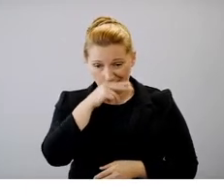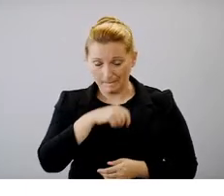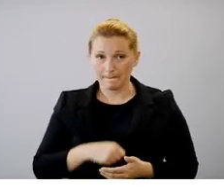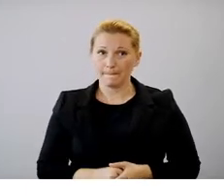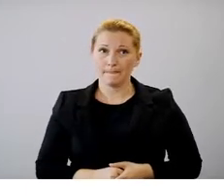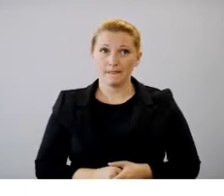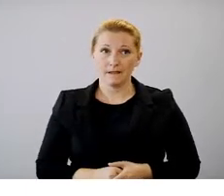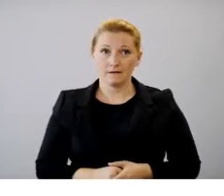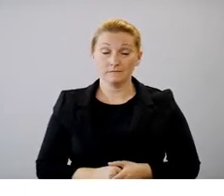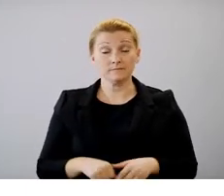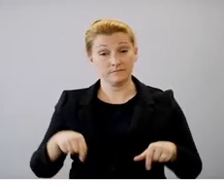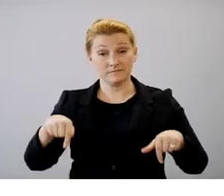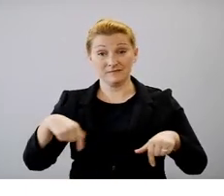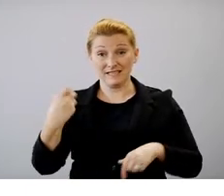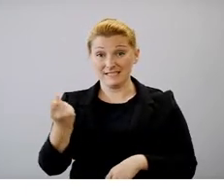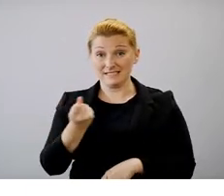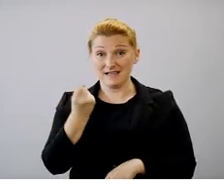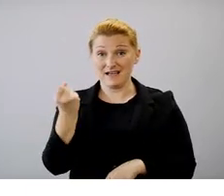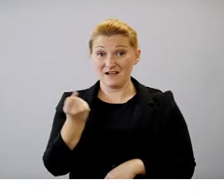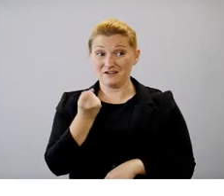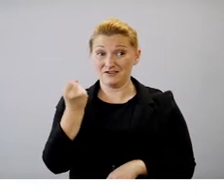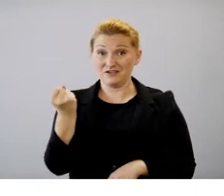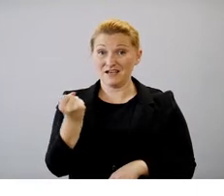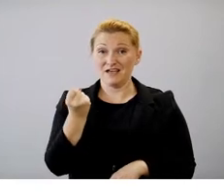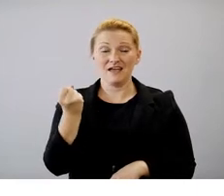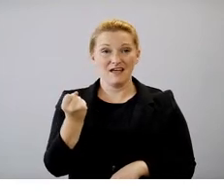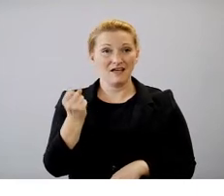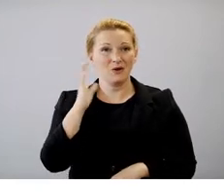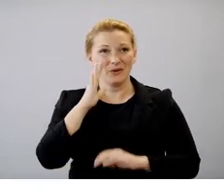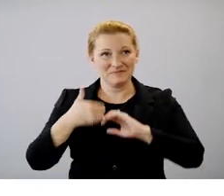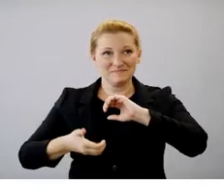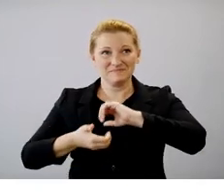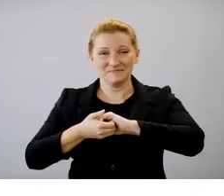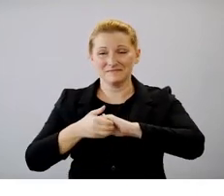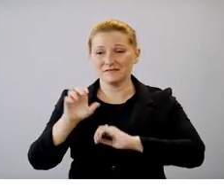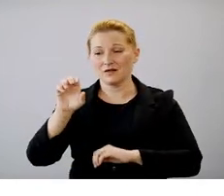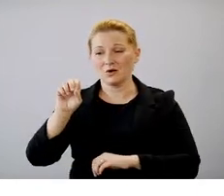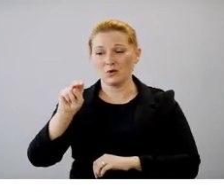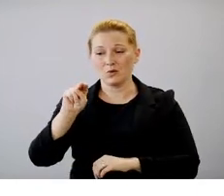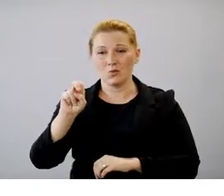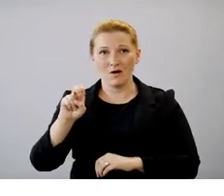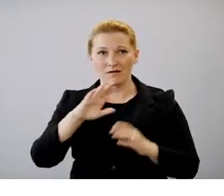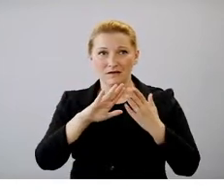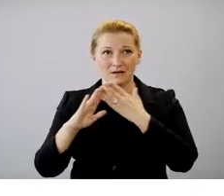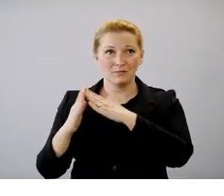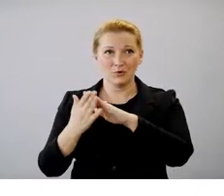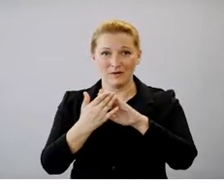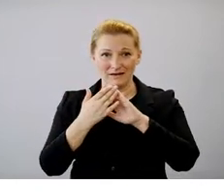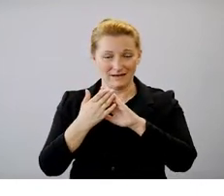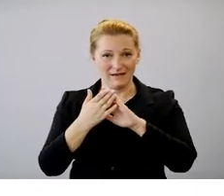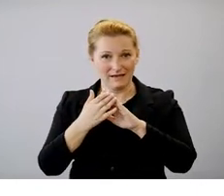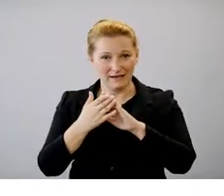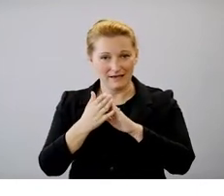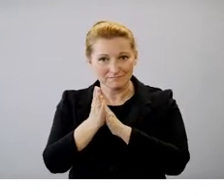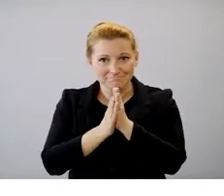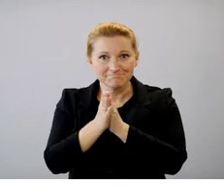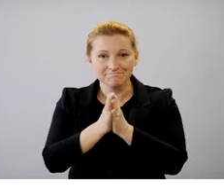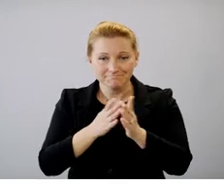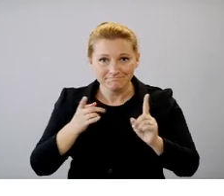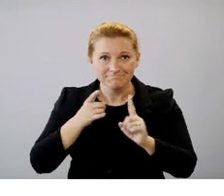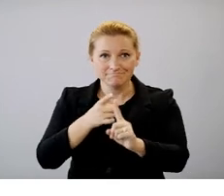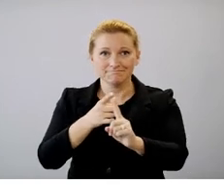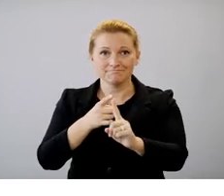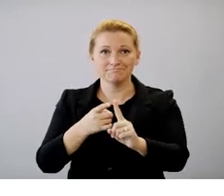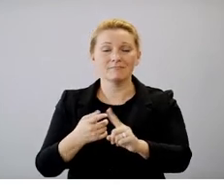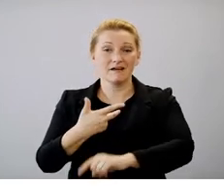This Saturday will be partnering with the One Community Initiative on a vaccination and backpack drive.